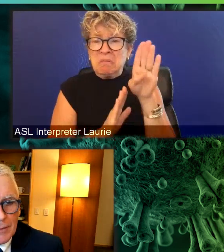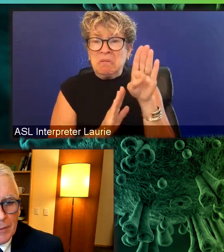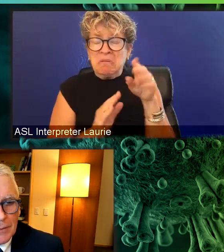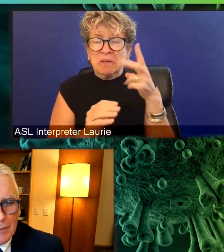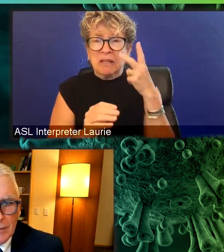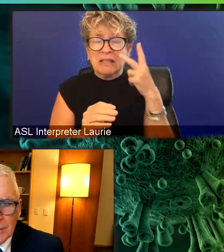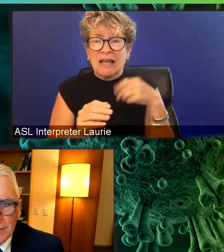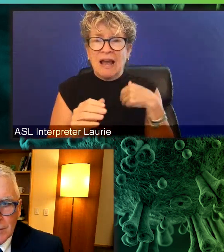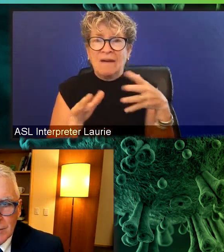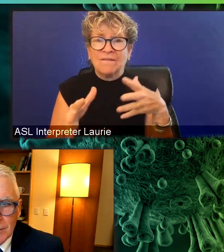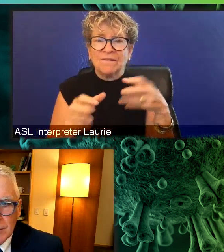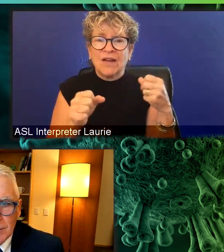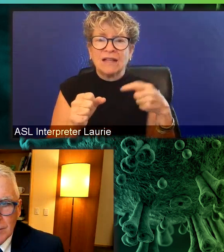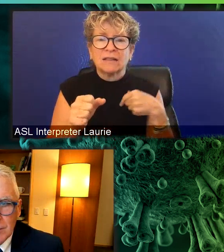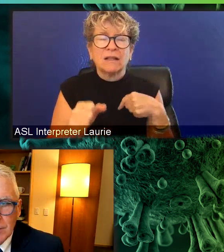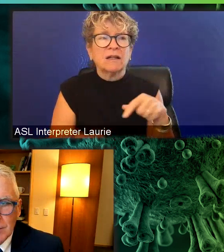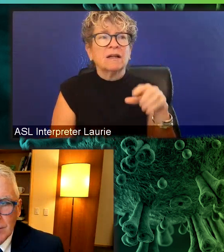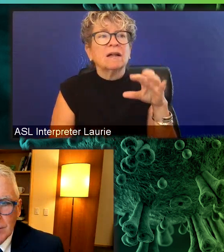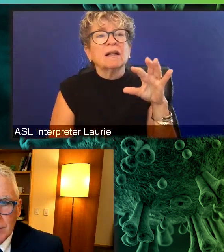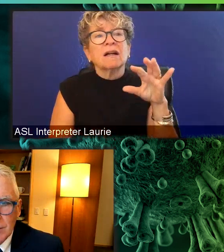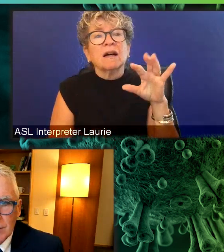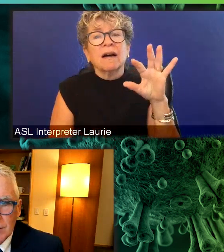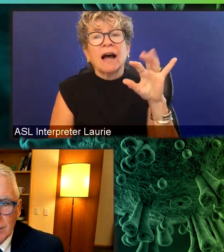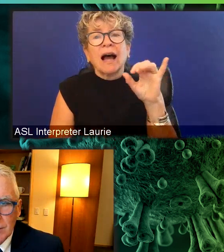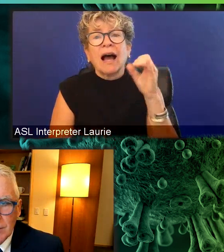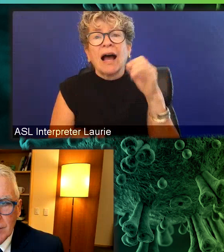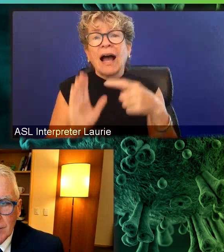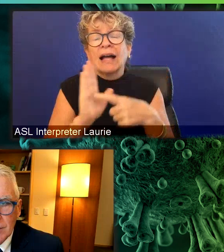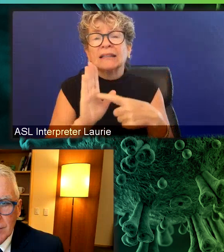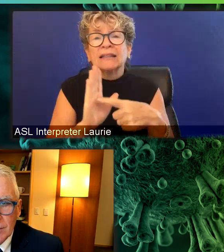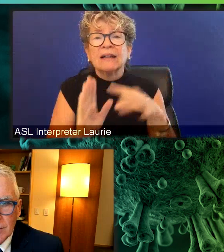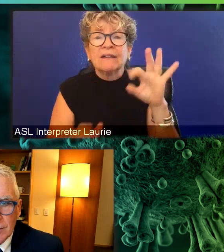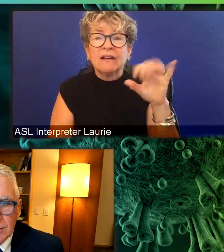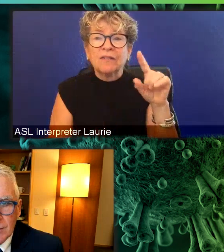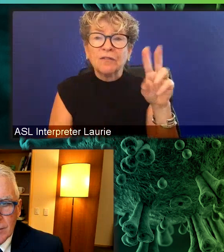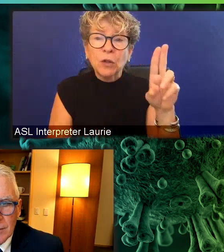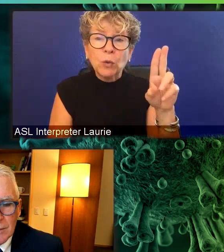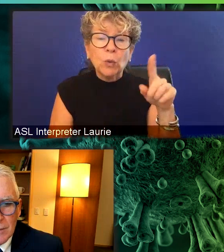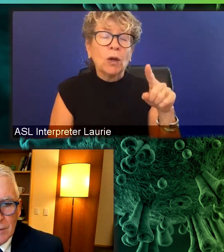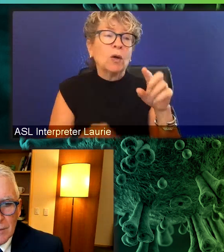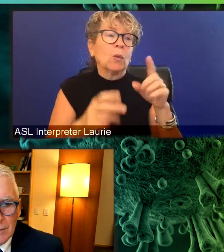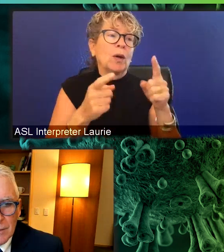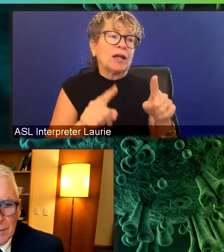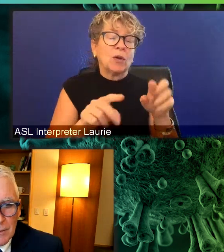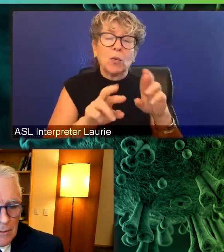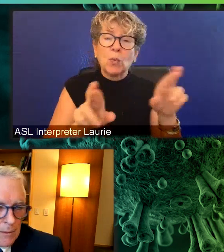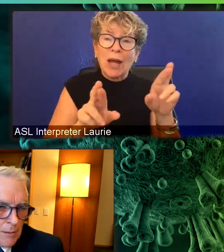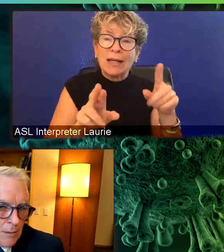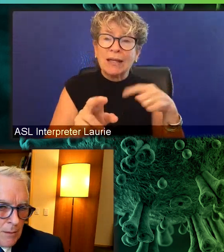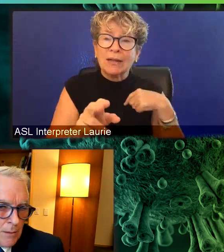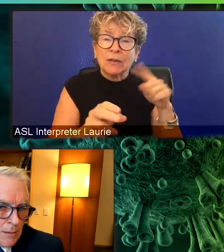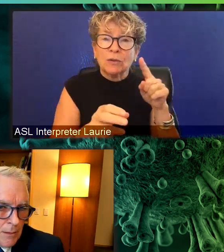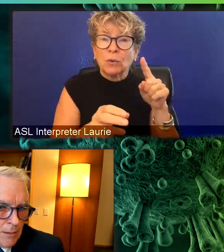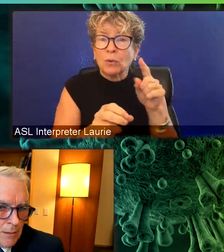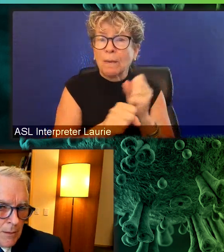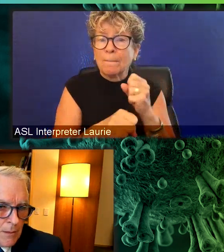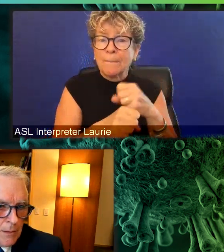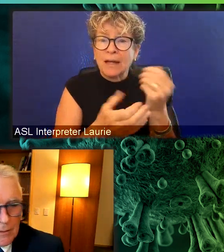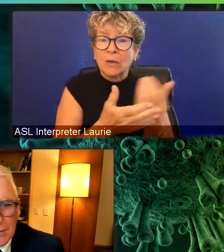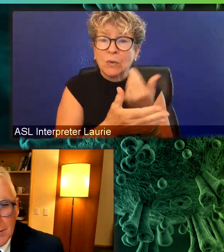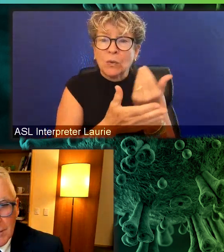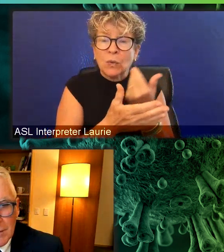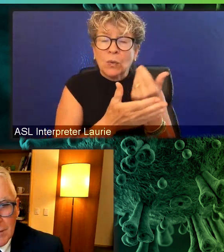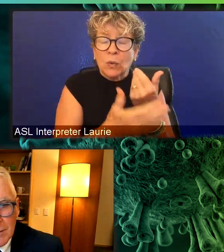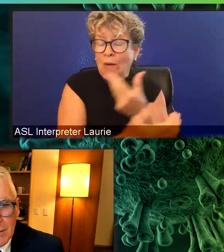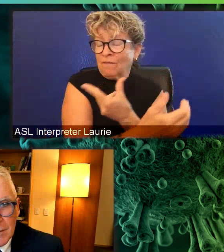when you have a new vaccine, a new drifted strain that they need to make a vaccine to, et cetera, that takes generally about three years to emerge and